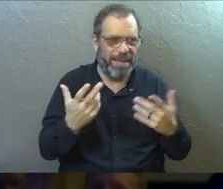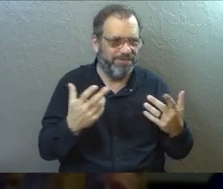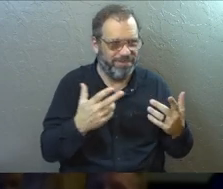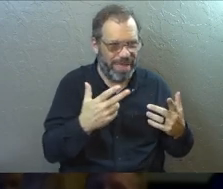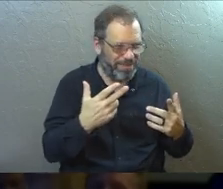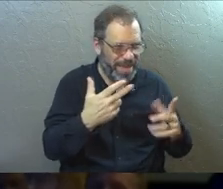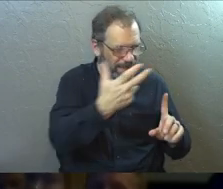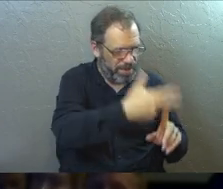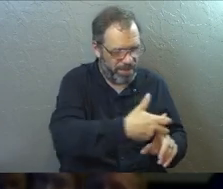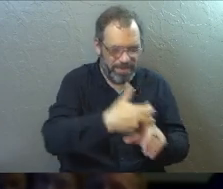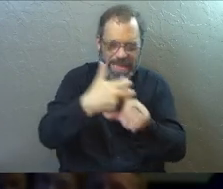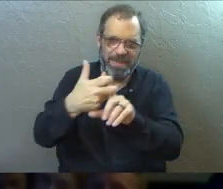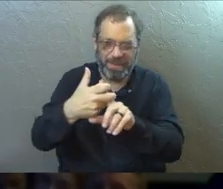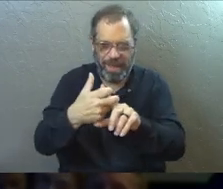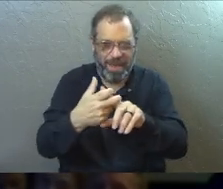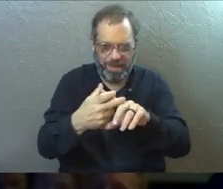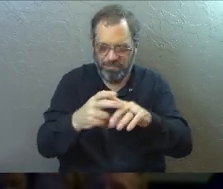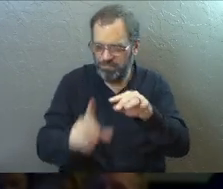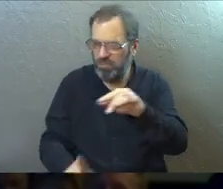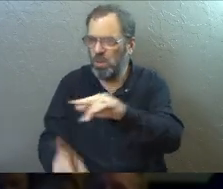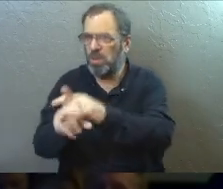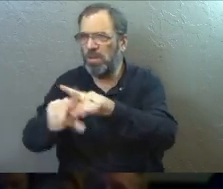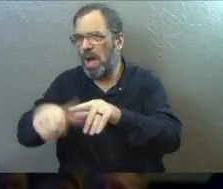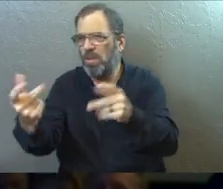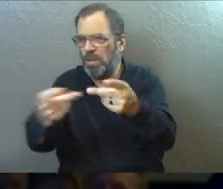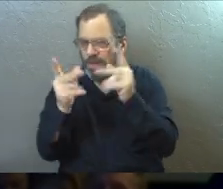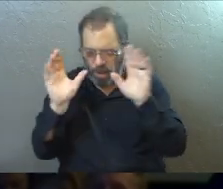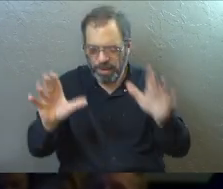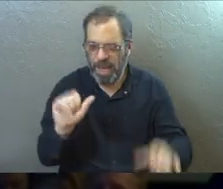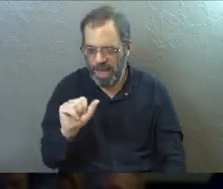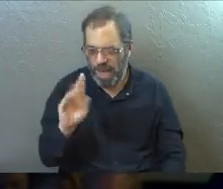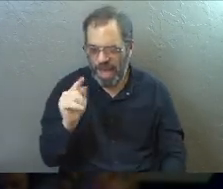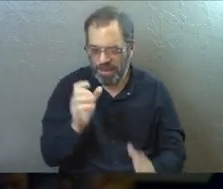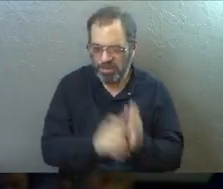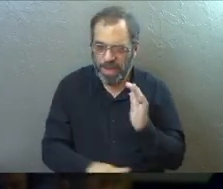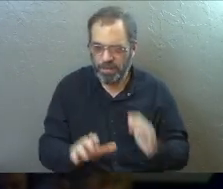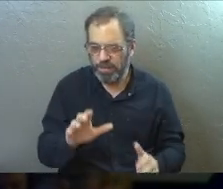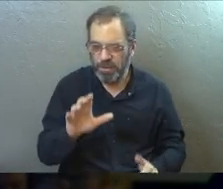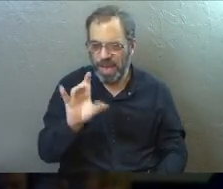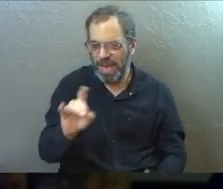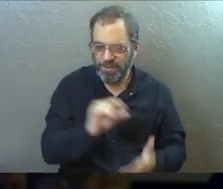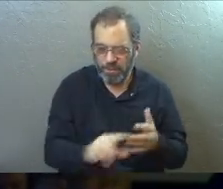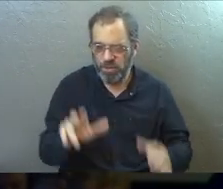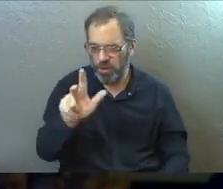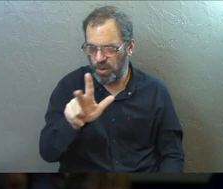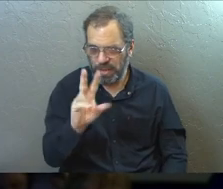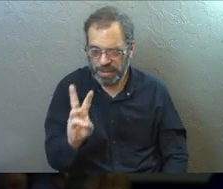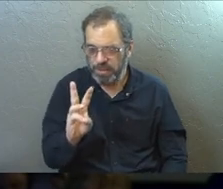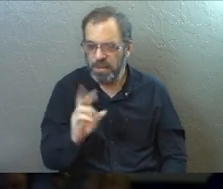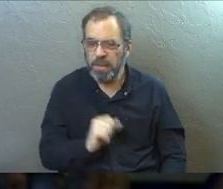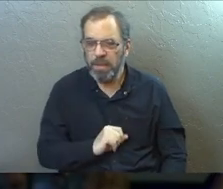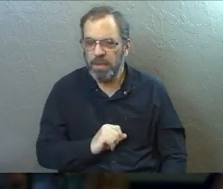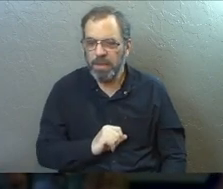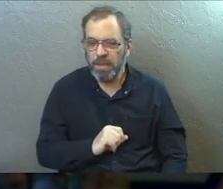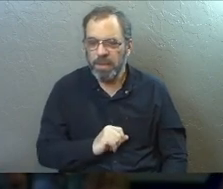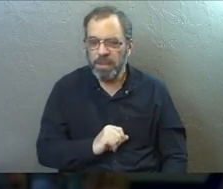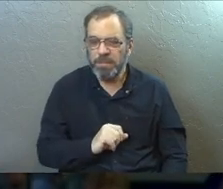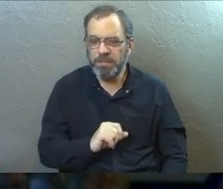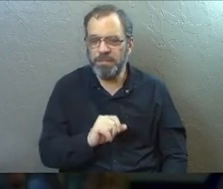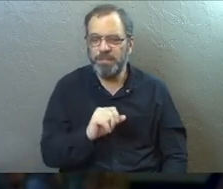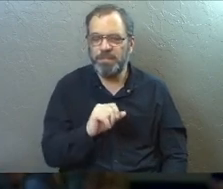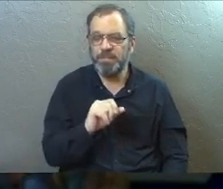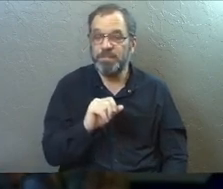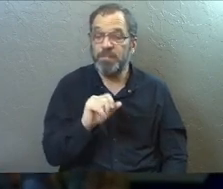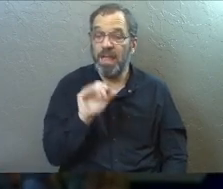I just love that he disappears and pops up someplace else. Okay. Acts 8.36 in all seriousness. Acts 8